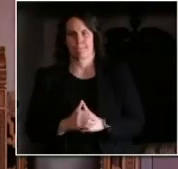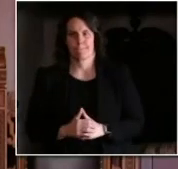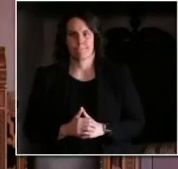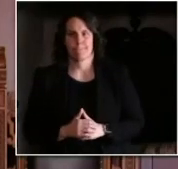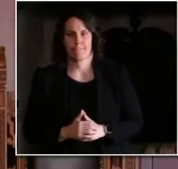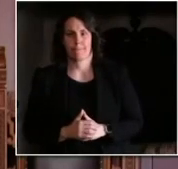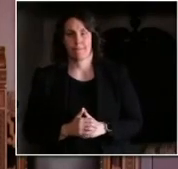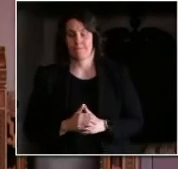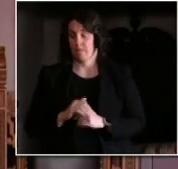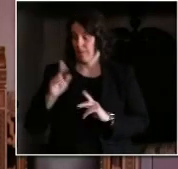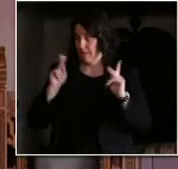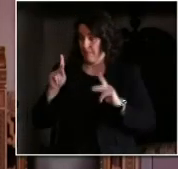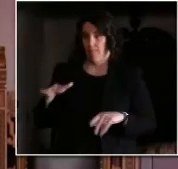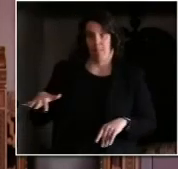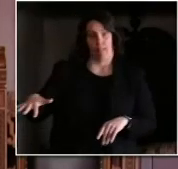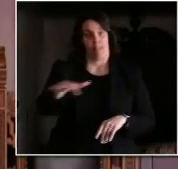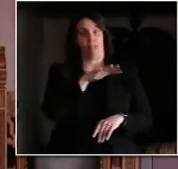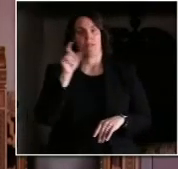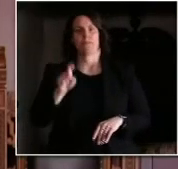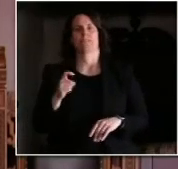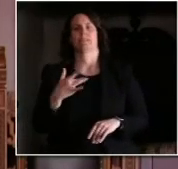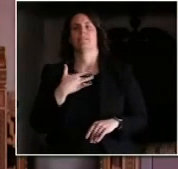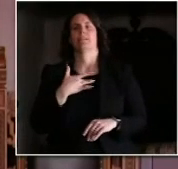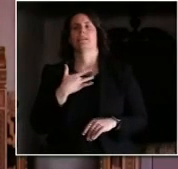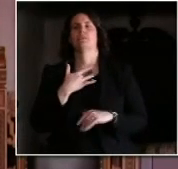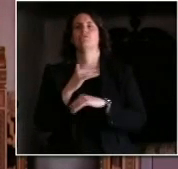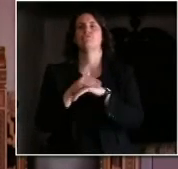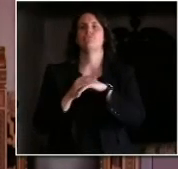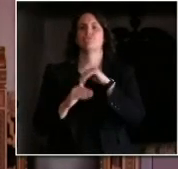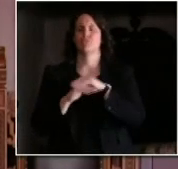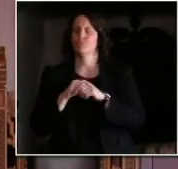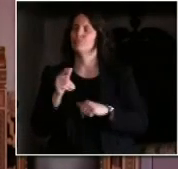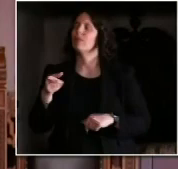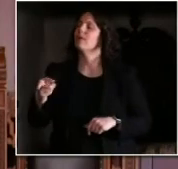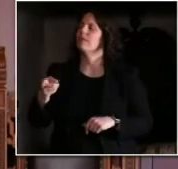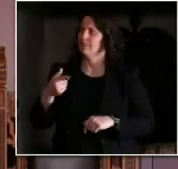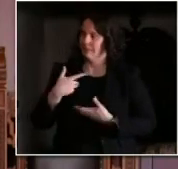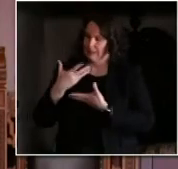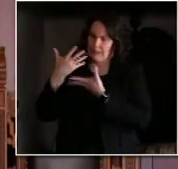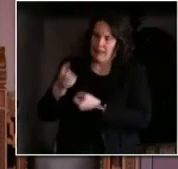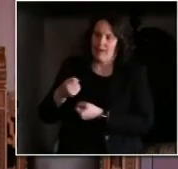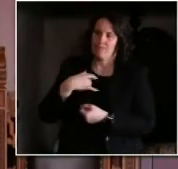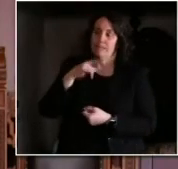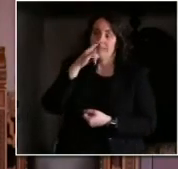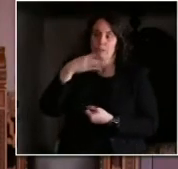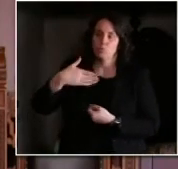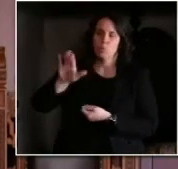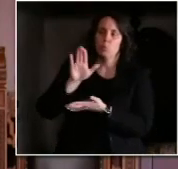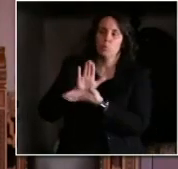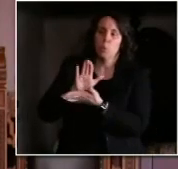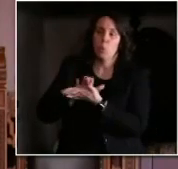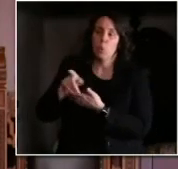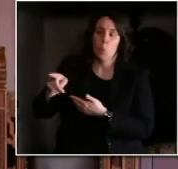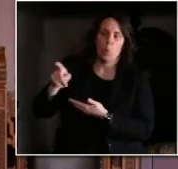and to school and to plays out in a lot of different ways We have to make sure that